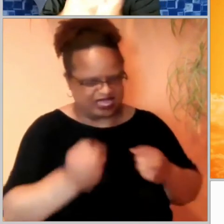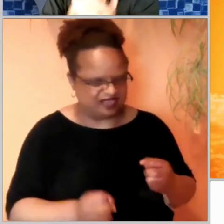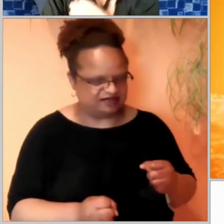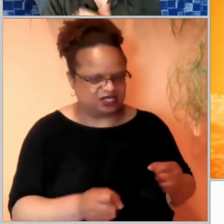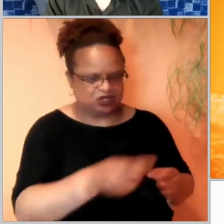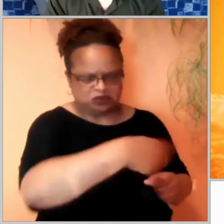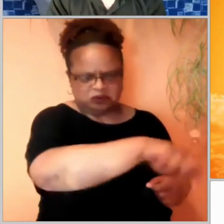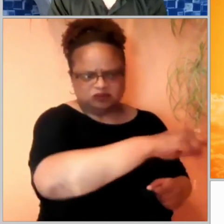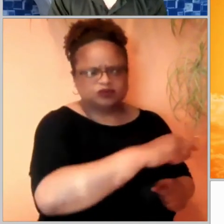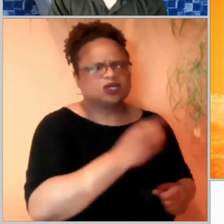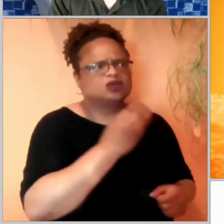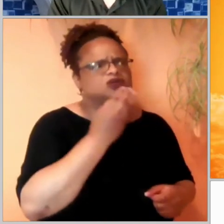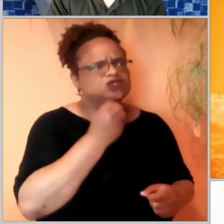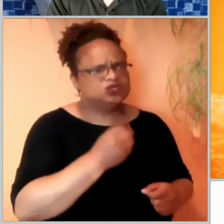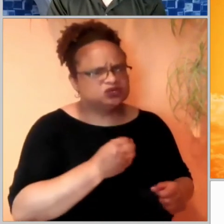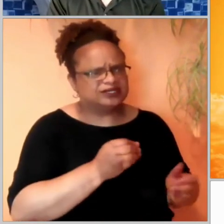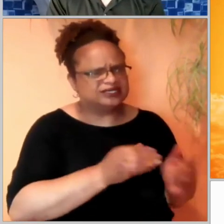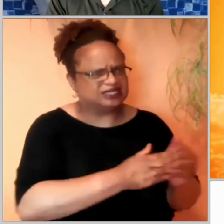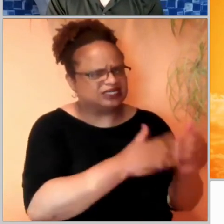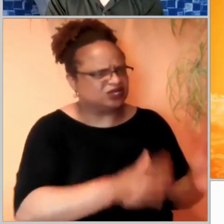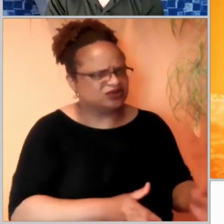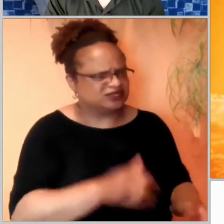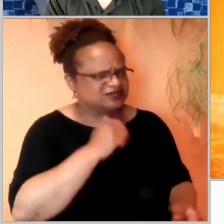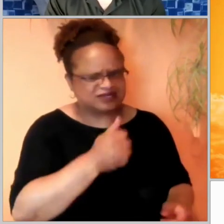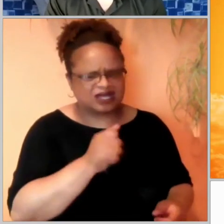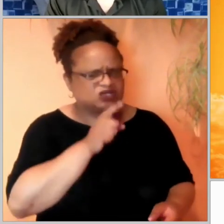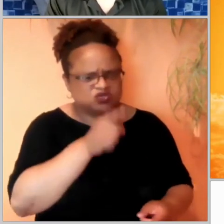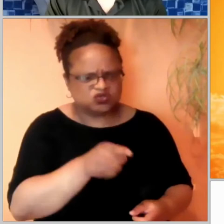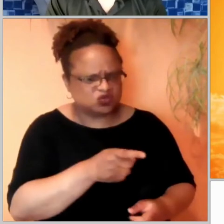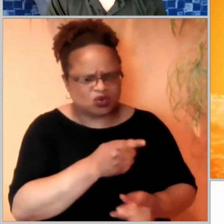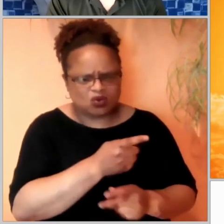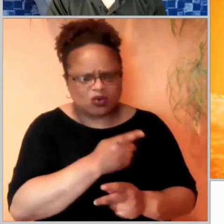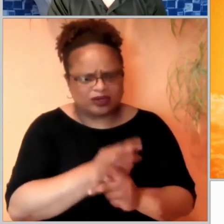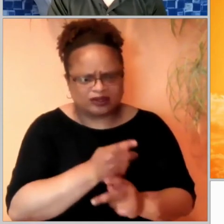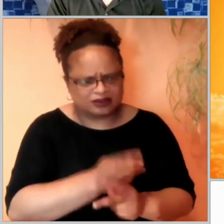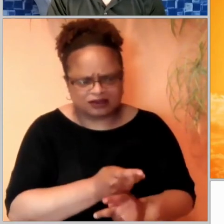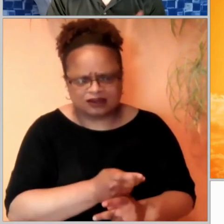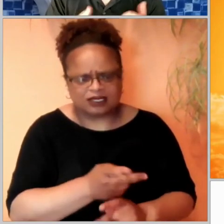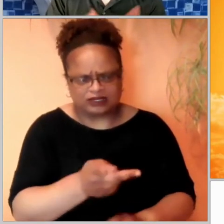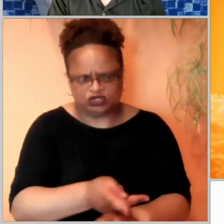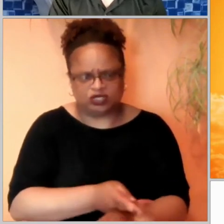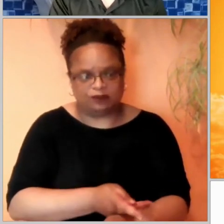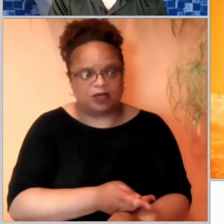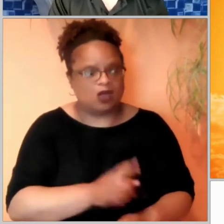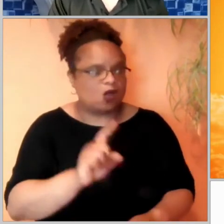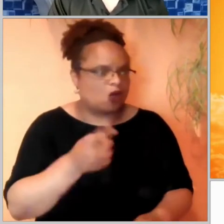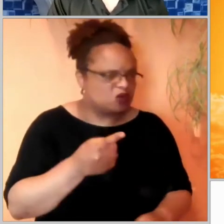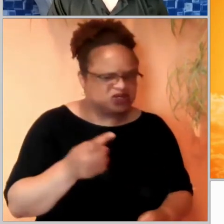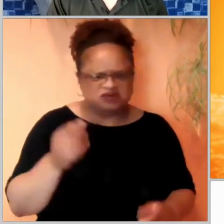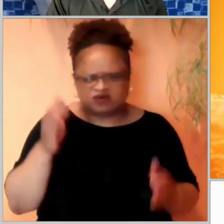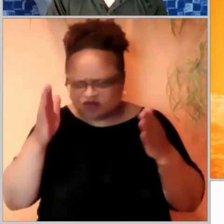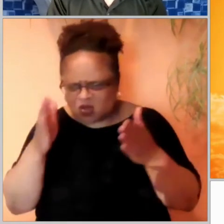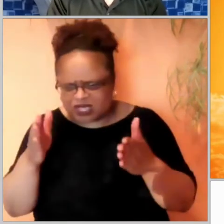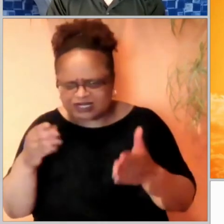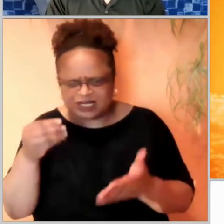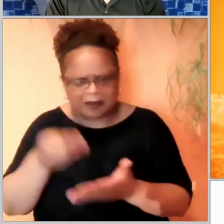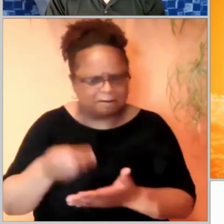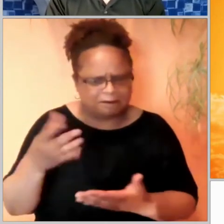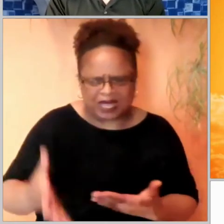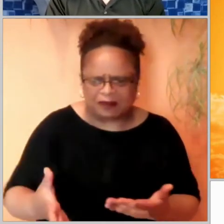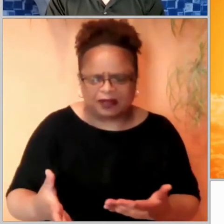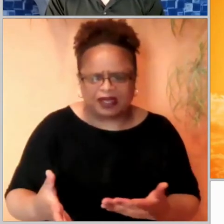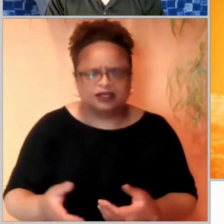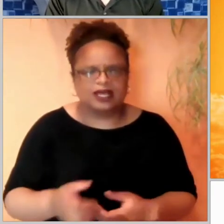Instead of caring for the sheep, they were only worried about getting paid. They were only worried about their own livelihood. So